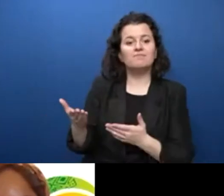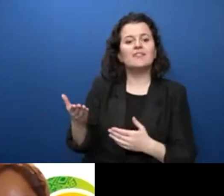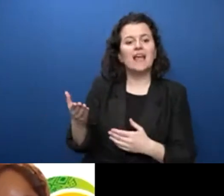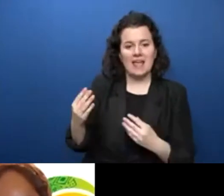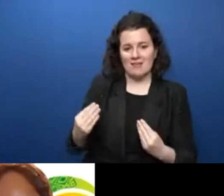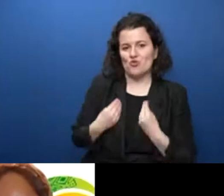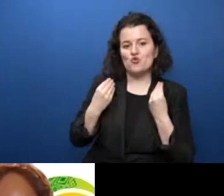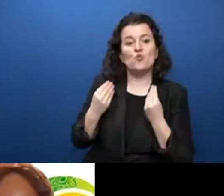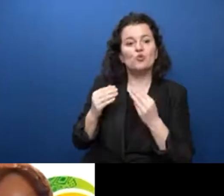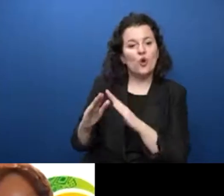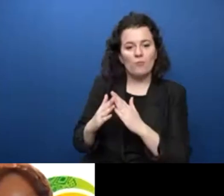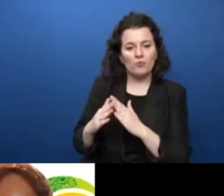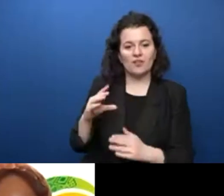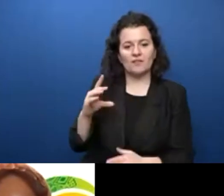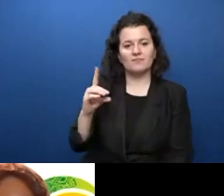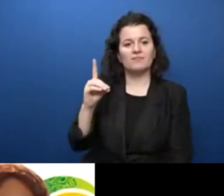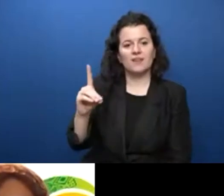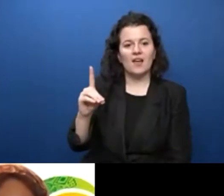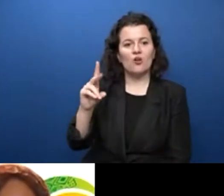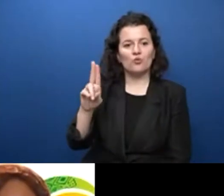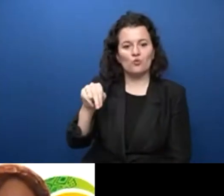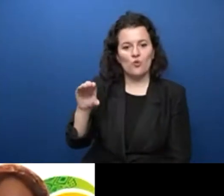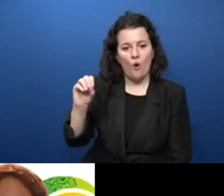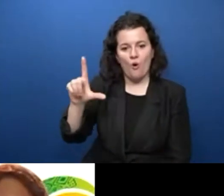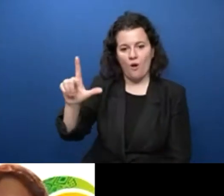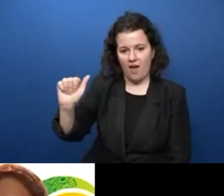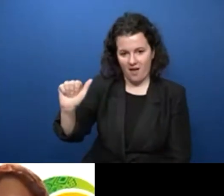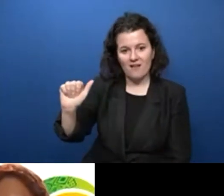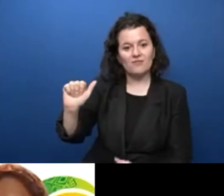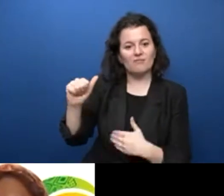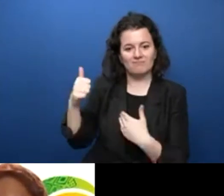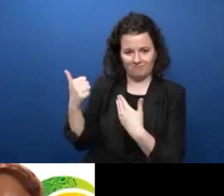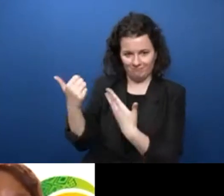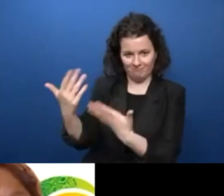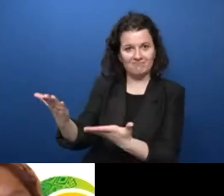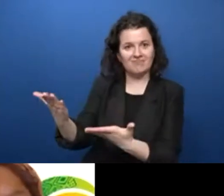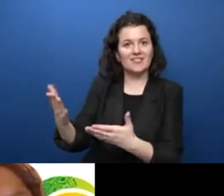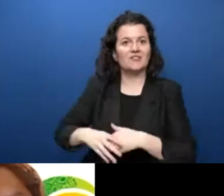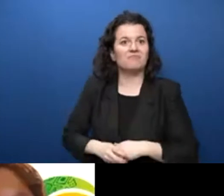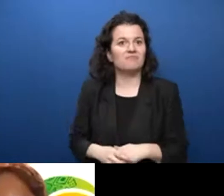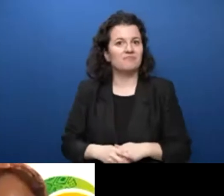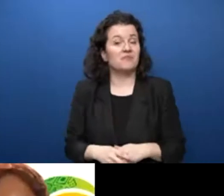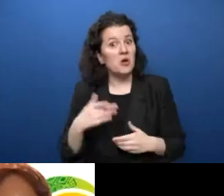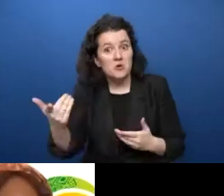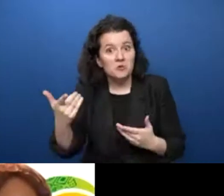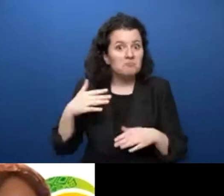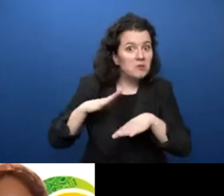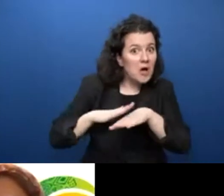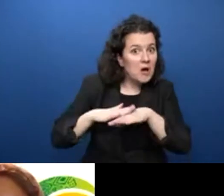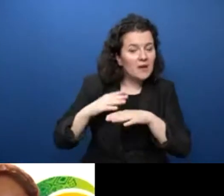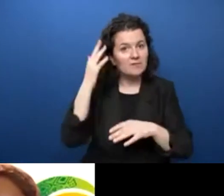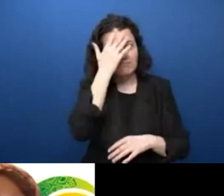So, Danola, have you gotten any interesting comments or questions from that group? Yes, thank you so much to everyone that's been tweeting.